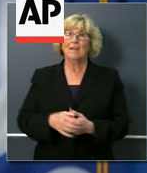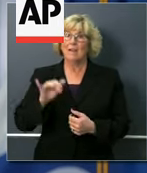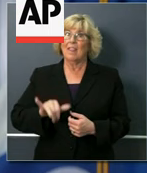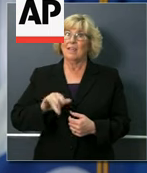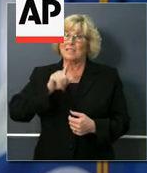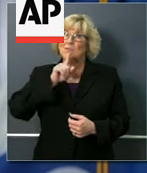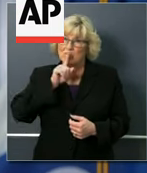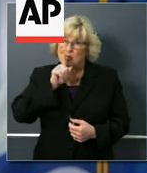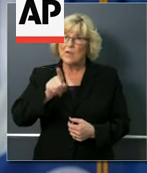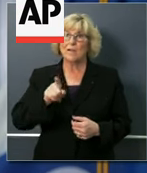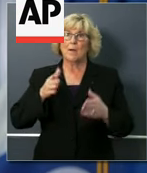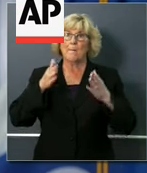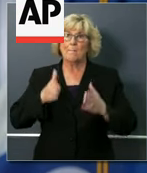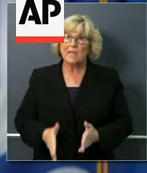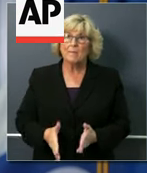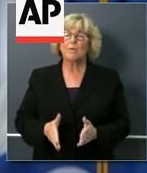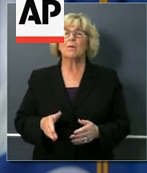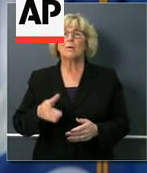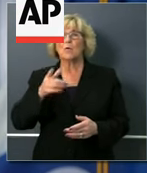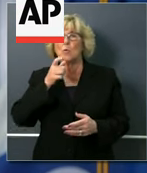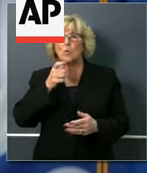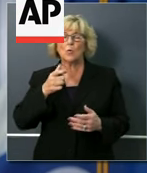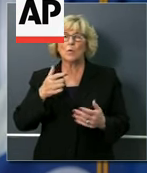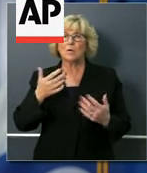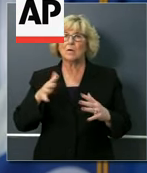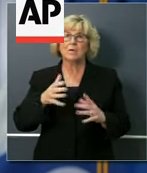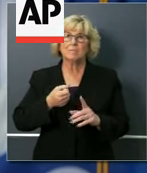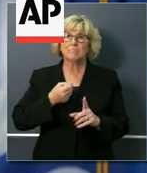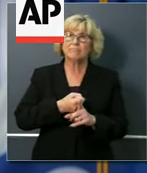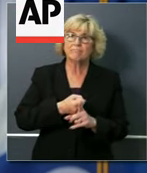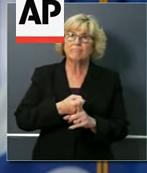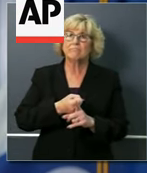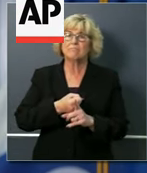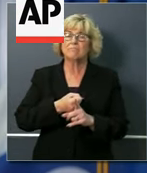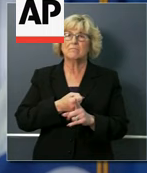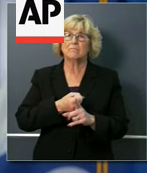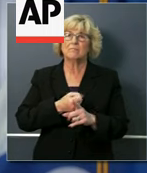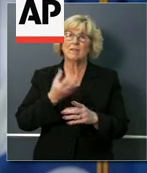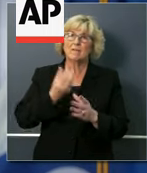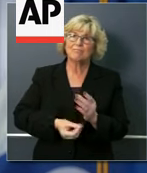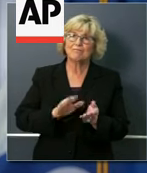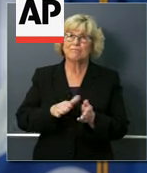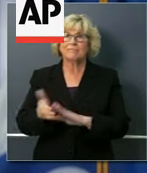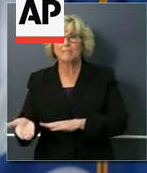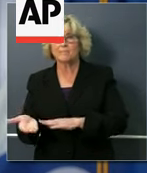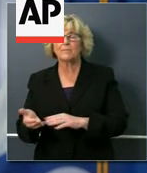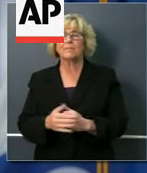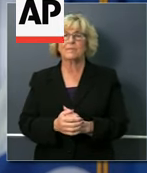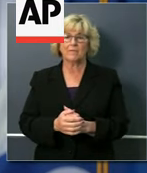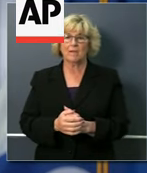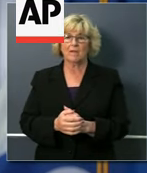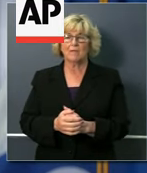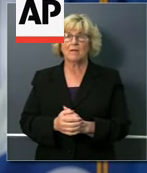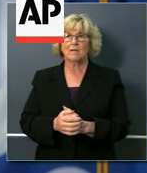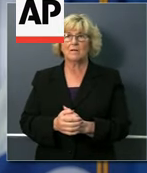real person, real lives that have been torn apart. 492 lives lost now in the state of California. 50